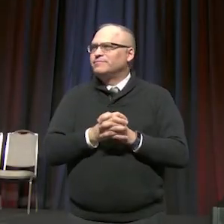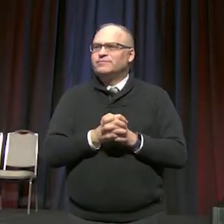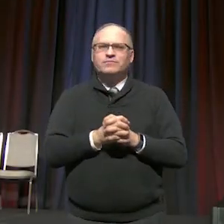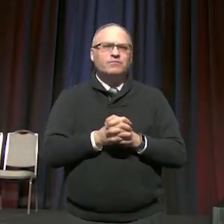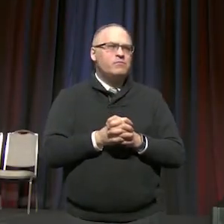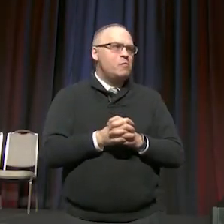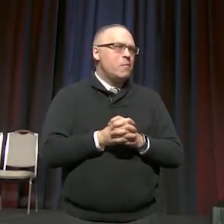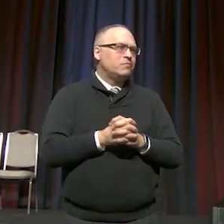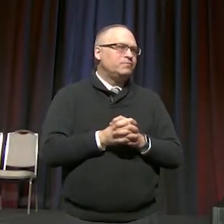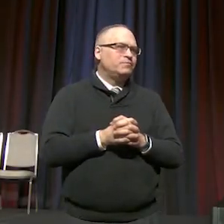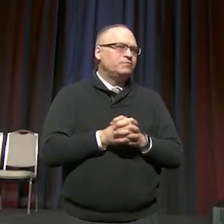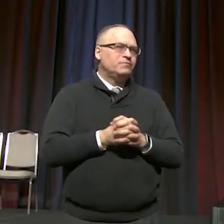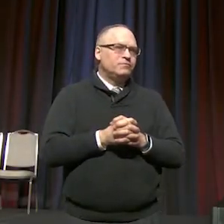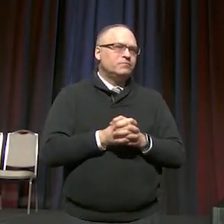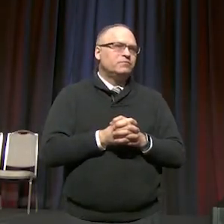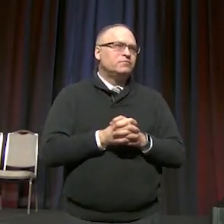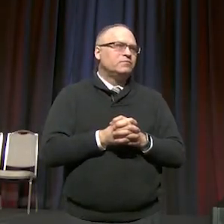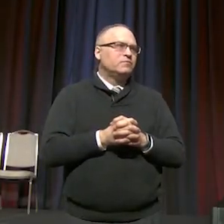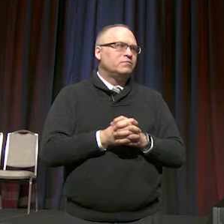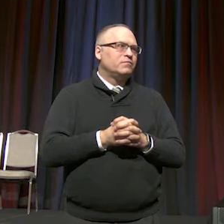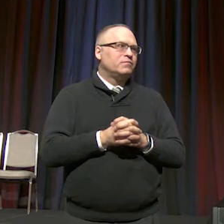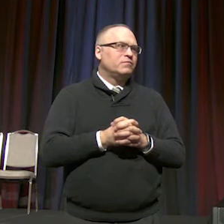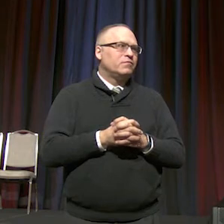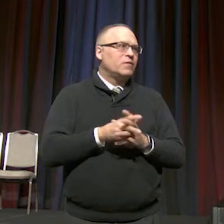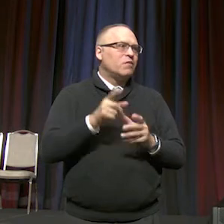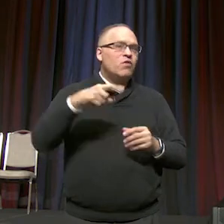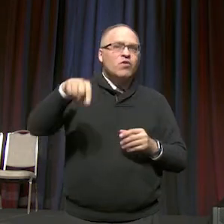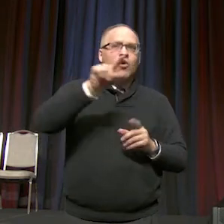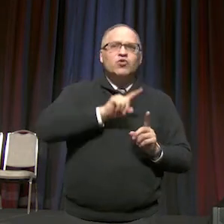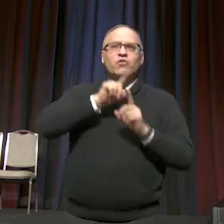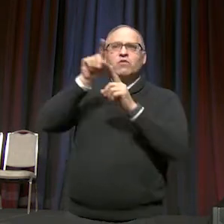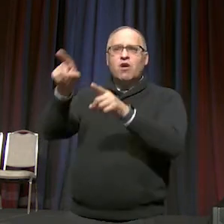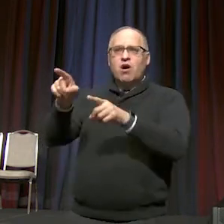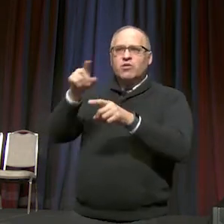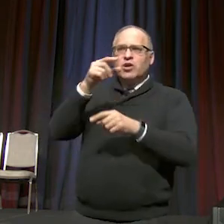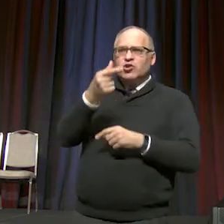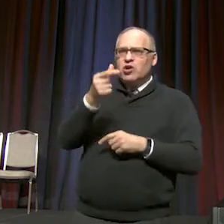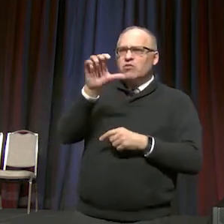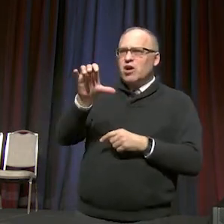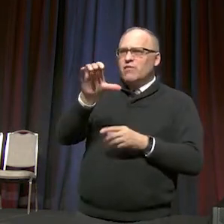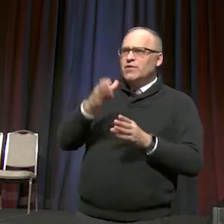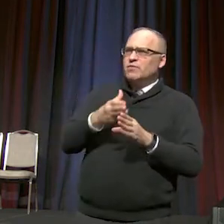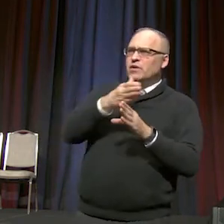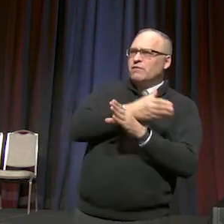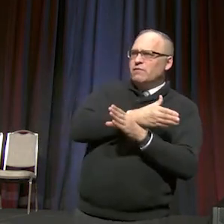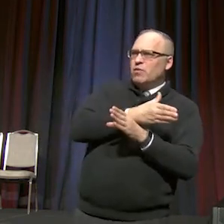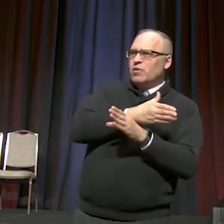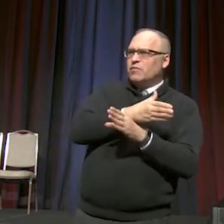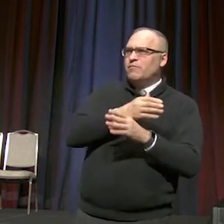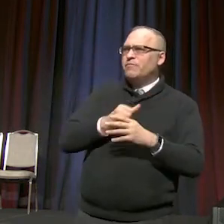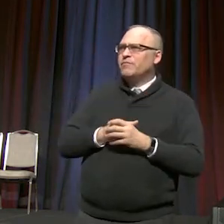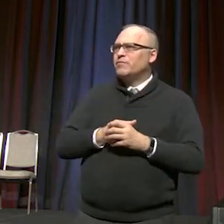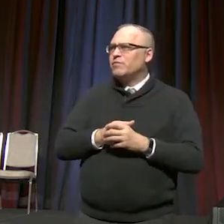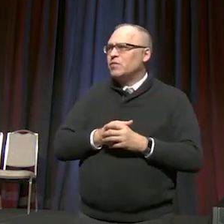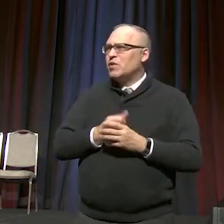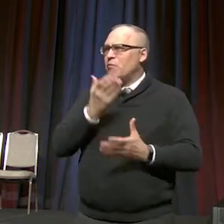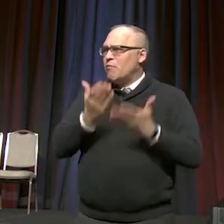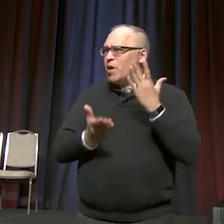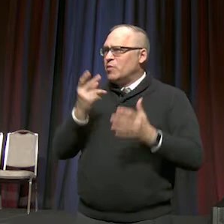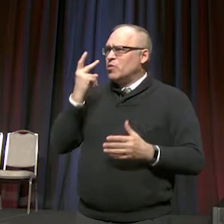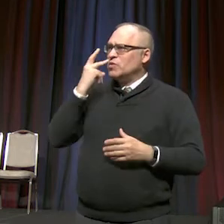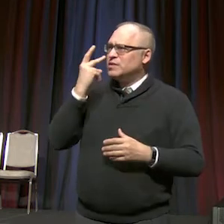For those of you who have been to General Conference before, you might have wondered when you saw a whole group of people